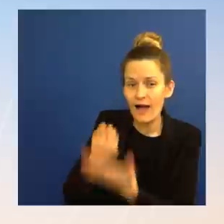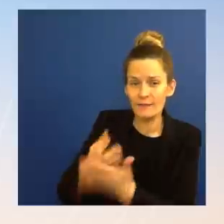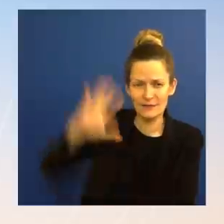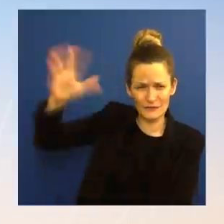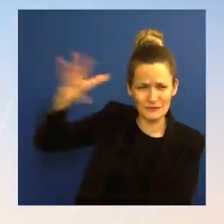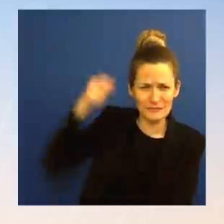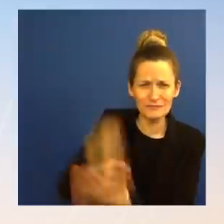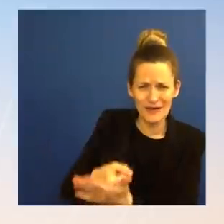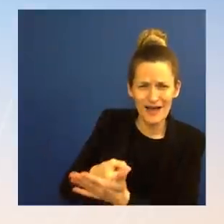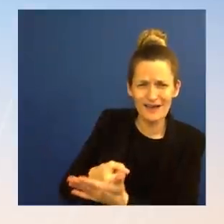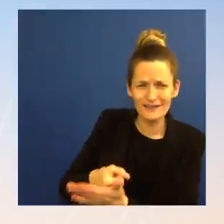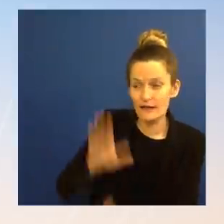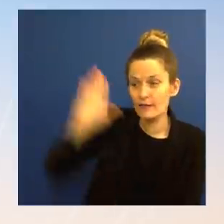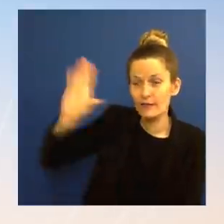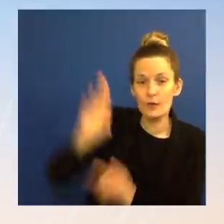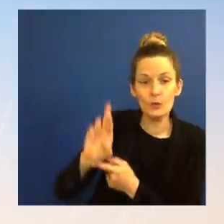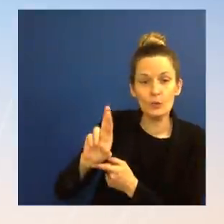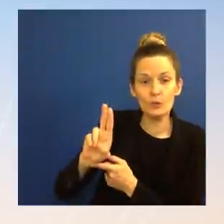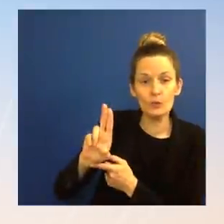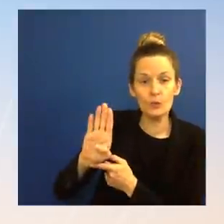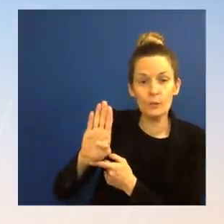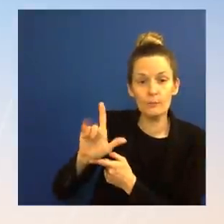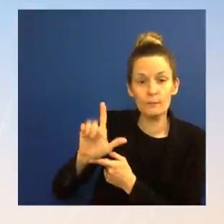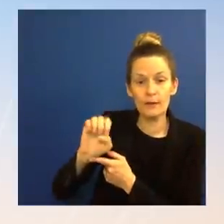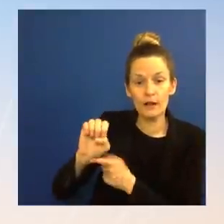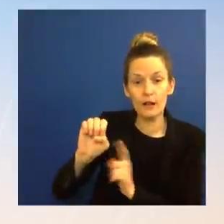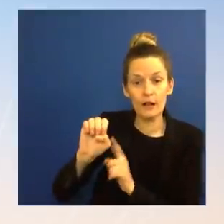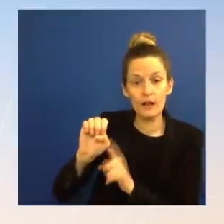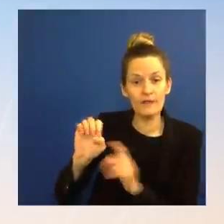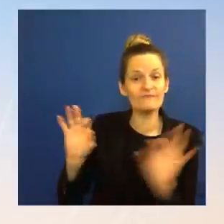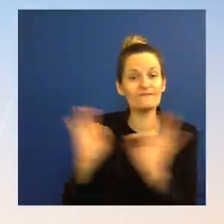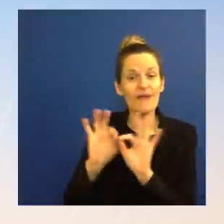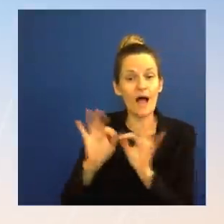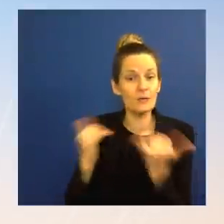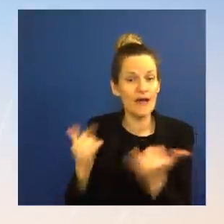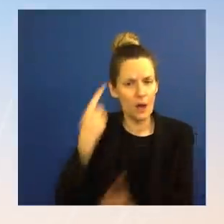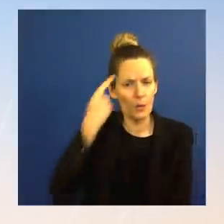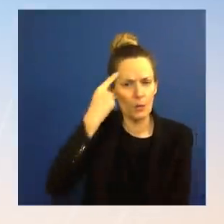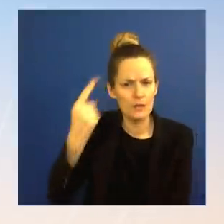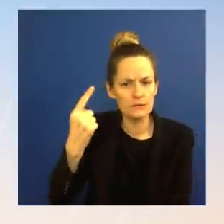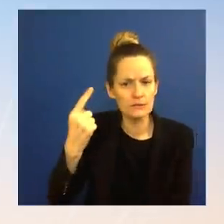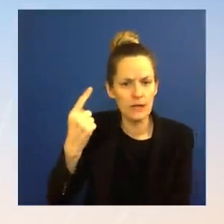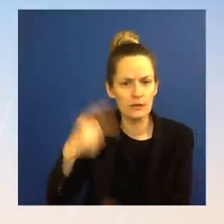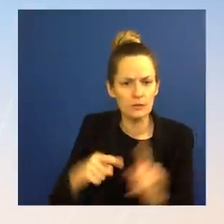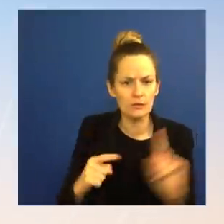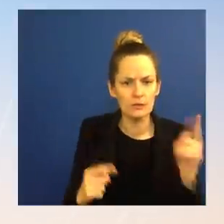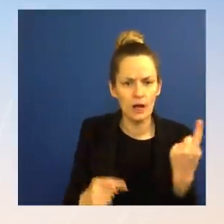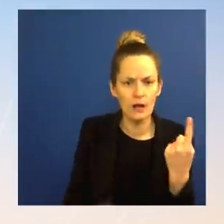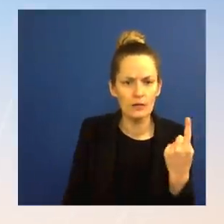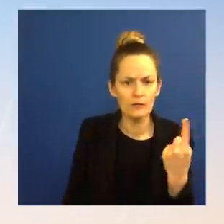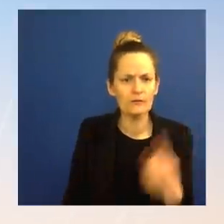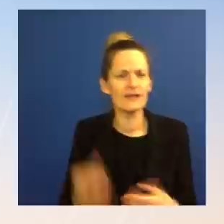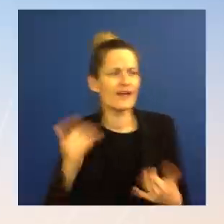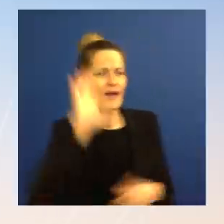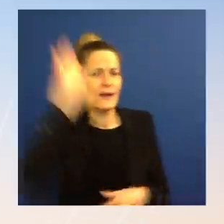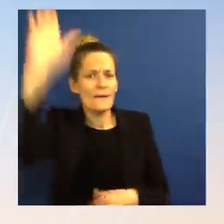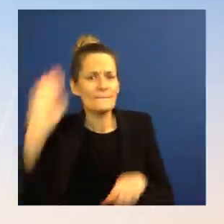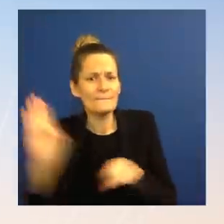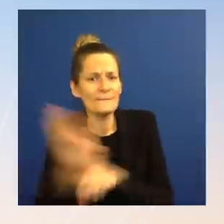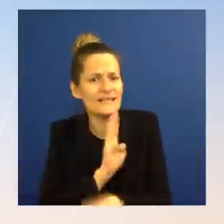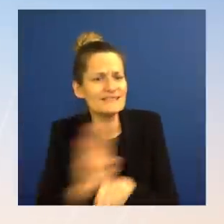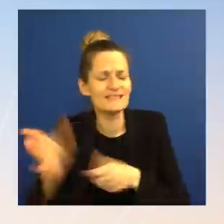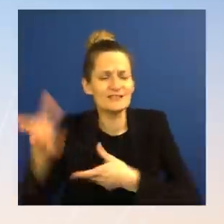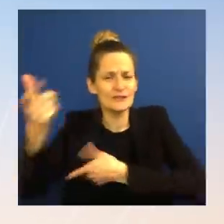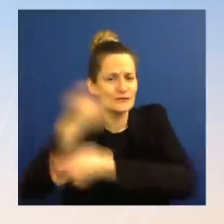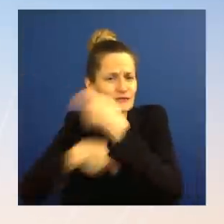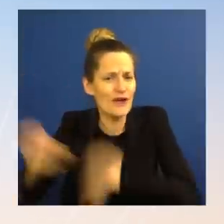had a huge strain on their financial markets and systems. So I don't think the facts bear out if